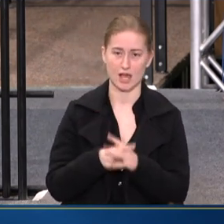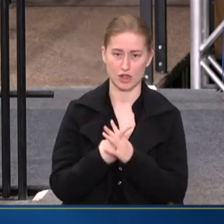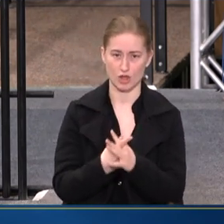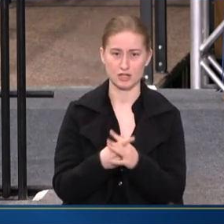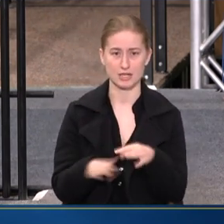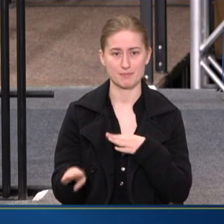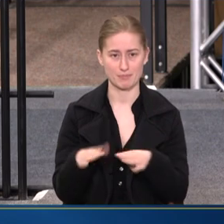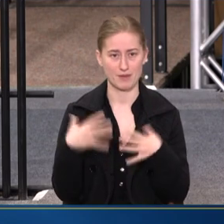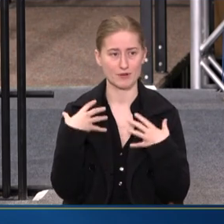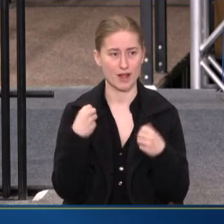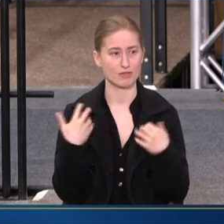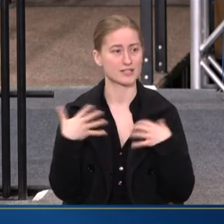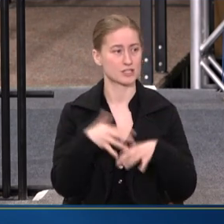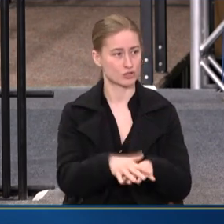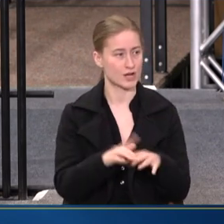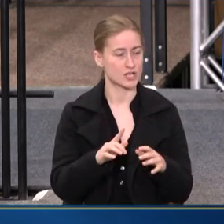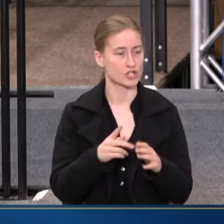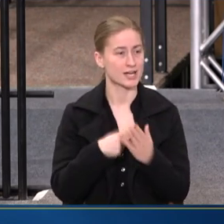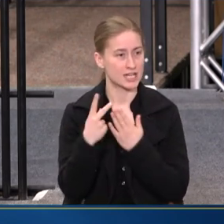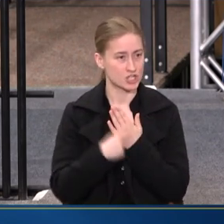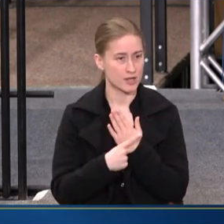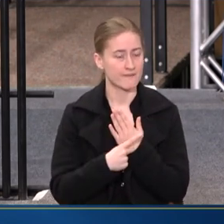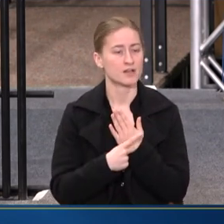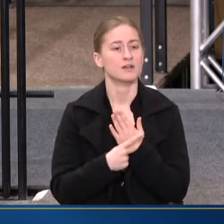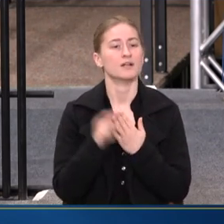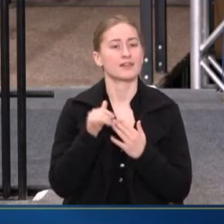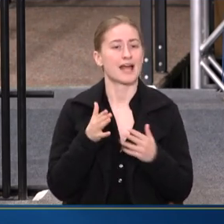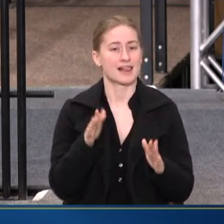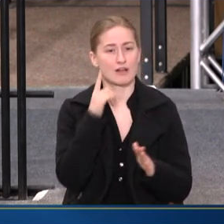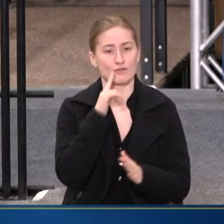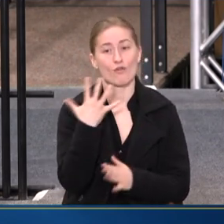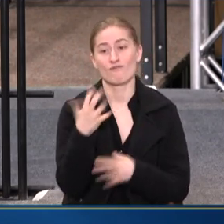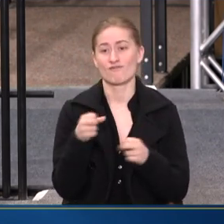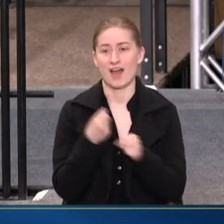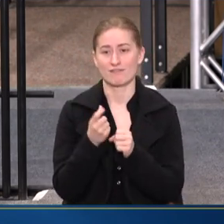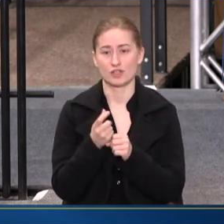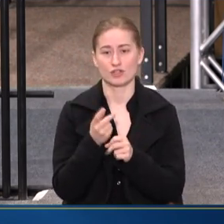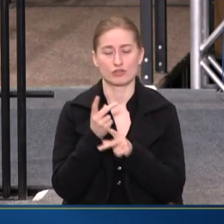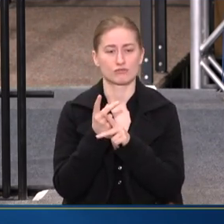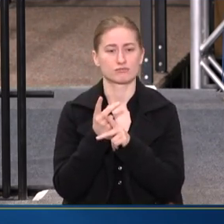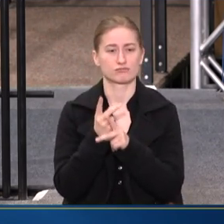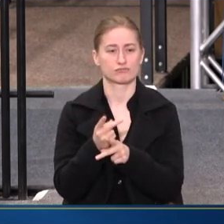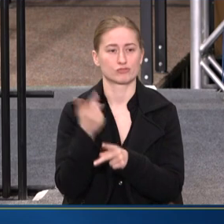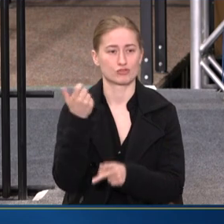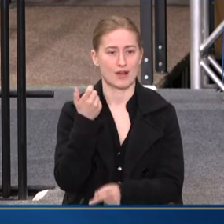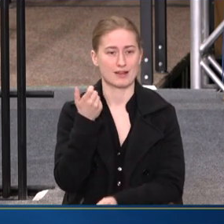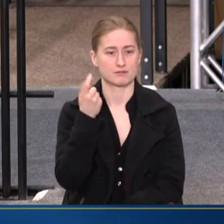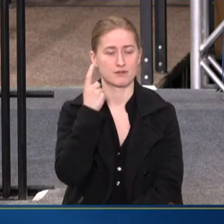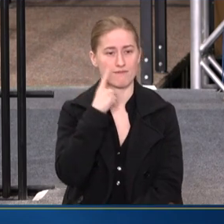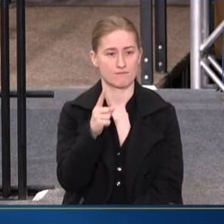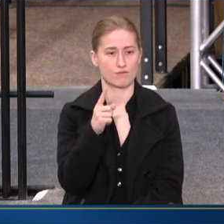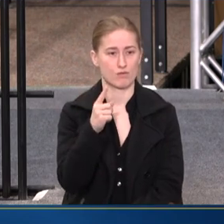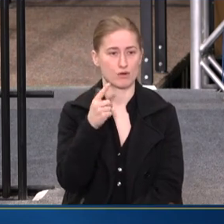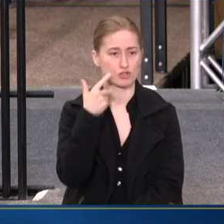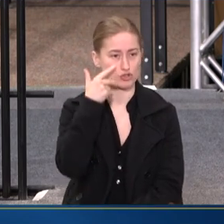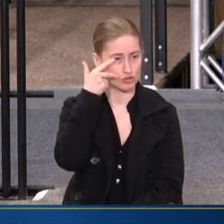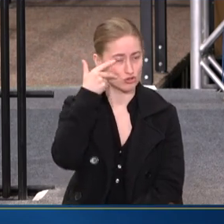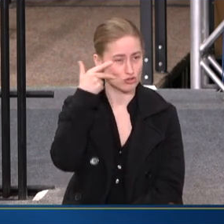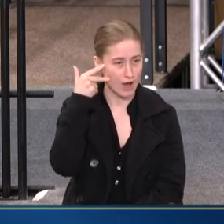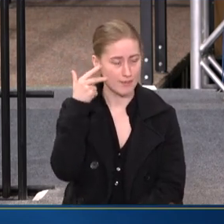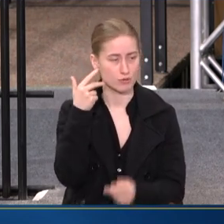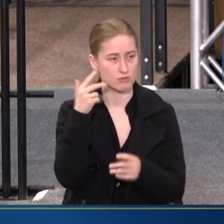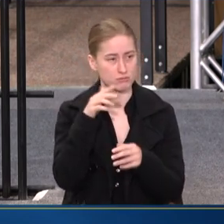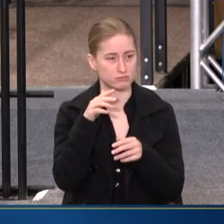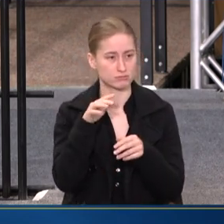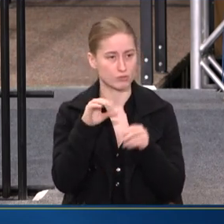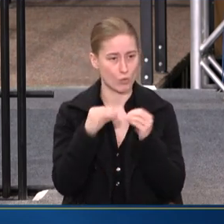A BEHAVIORAL HEALTH INTEGRATION INITIATIVE, WHICH ALLOWS FOR A FIVE-YEAR GRANT FOR TRIBES, TRIBAL